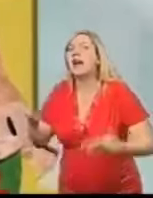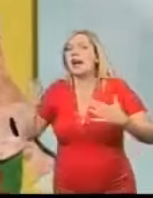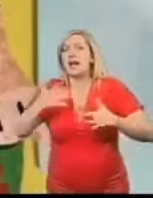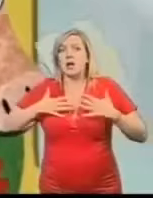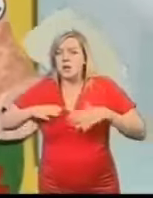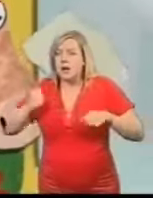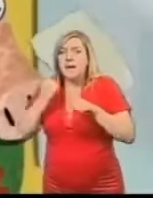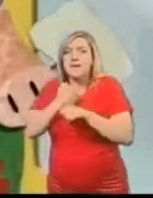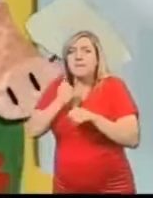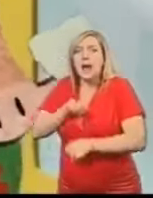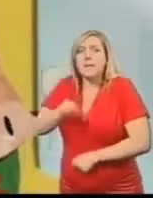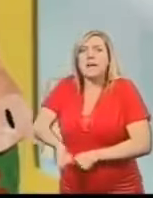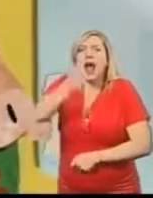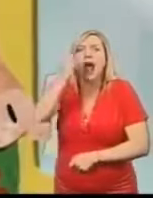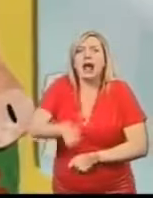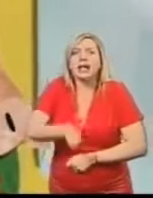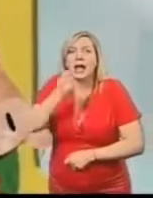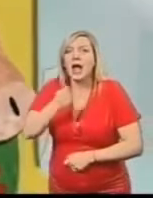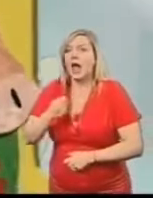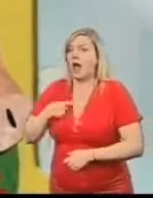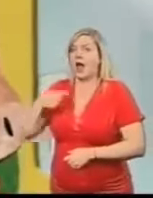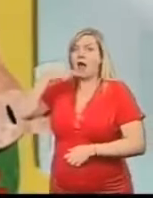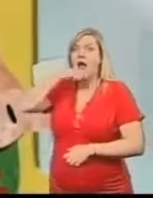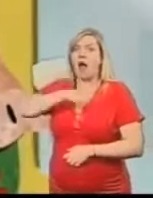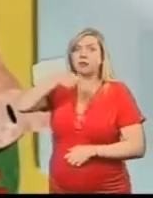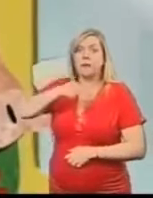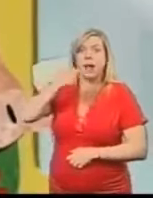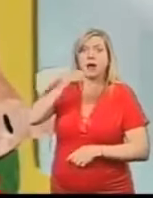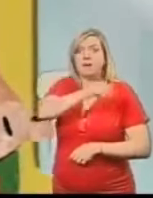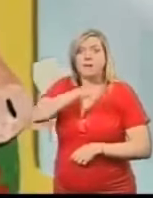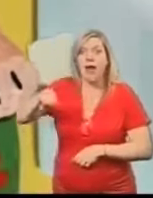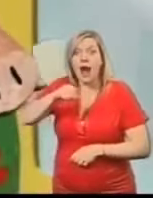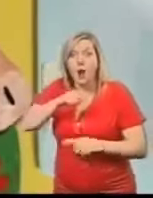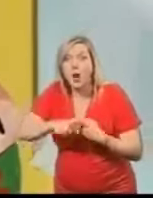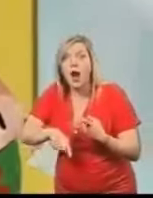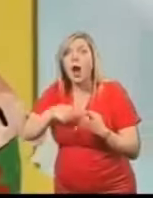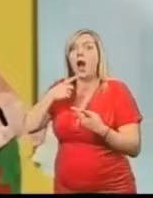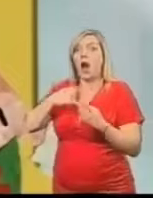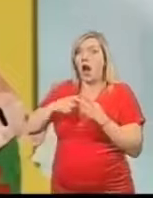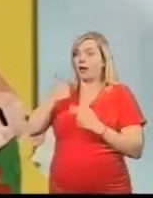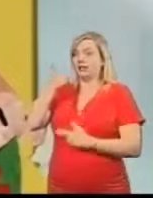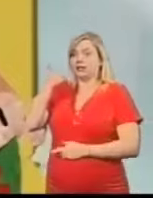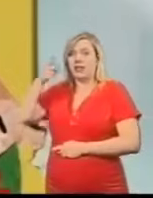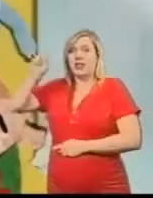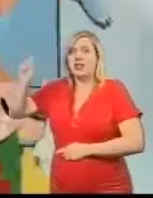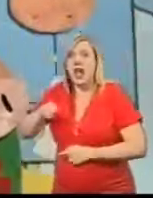I've got a hundred giant bags of flour Six thousand extra large eggs But no milk